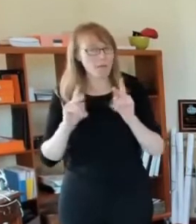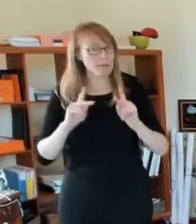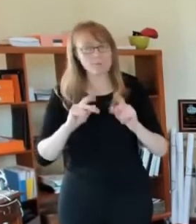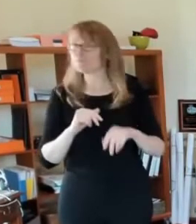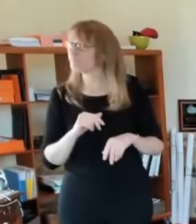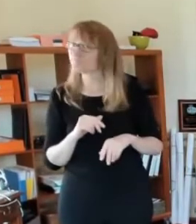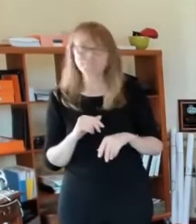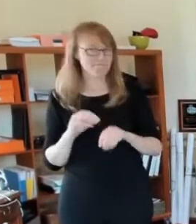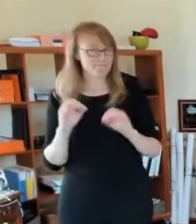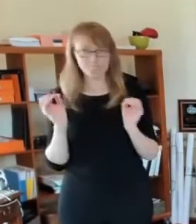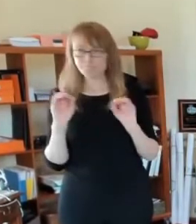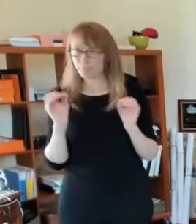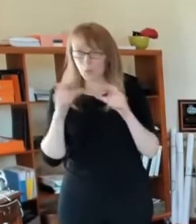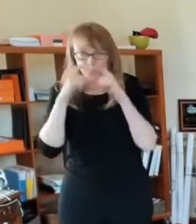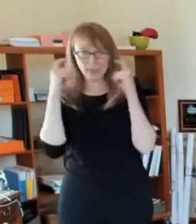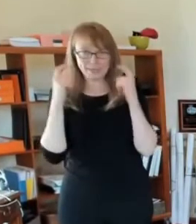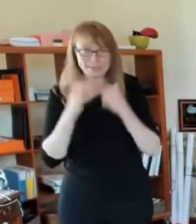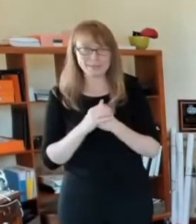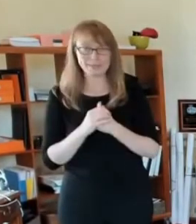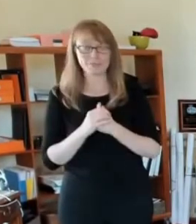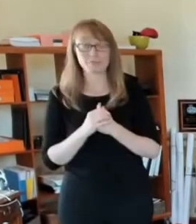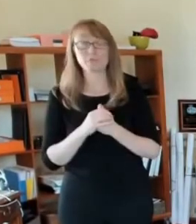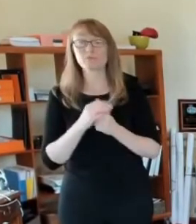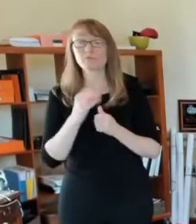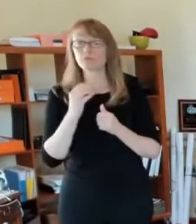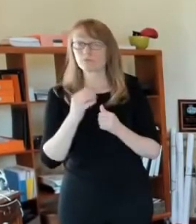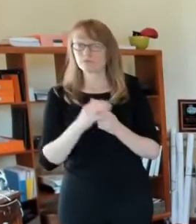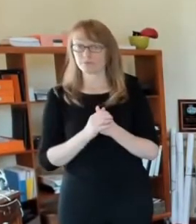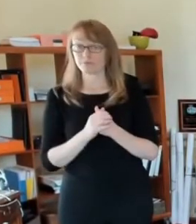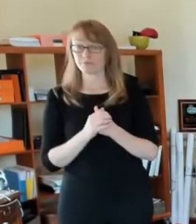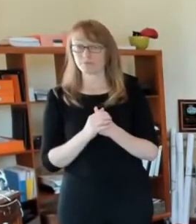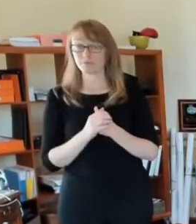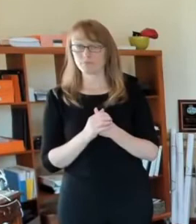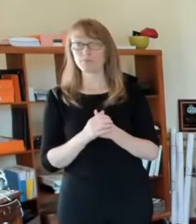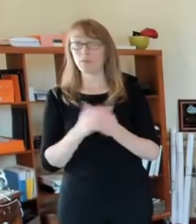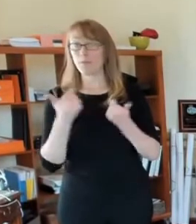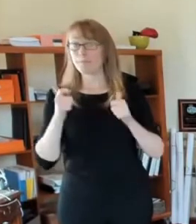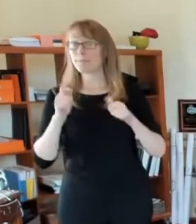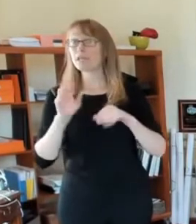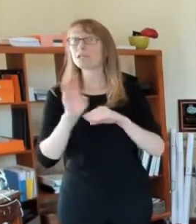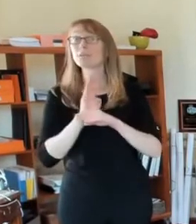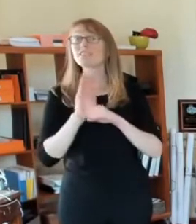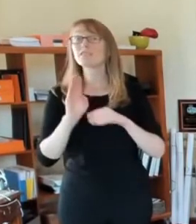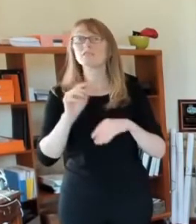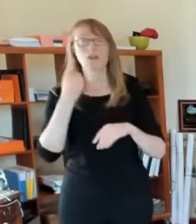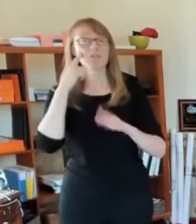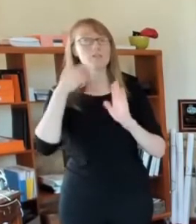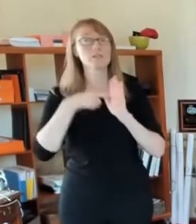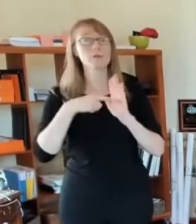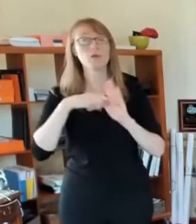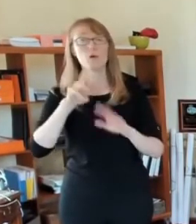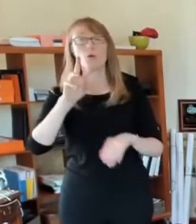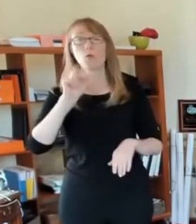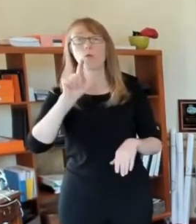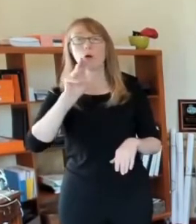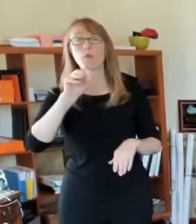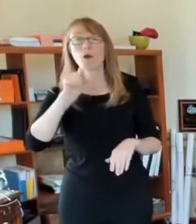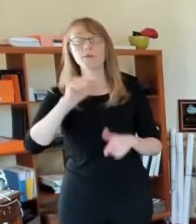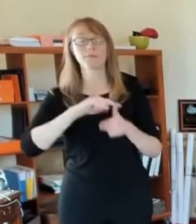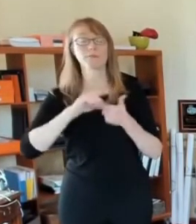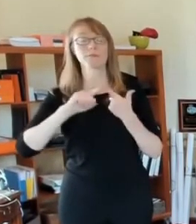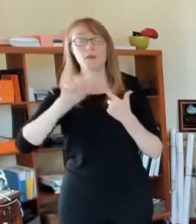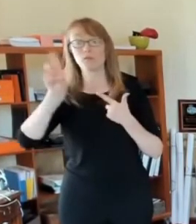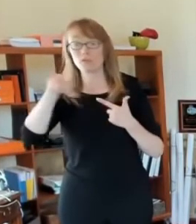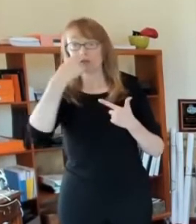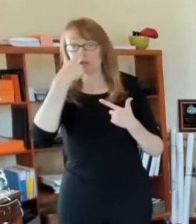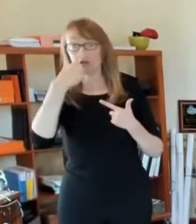Target, Walmart, Costco, Schnucks, Dearburg, uh, in the city of Saint Louis and in Saint Louis County,